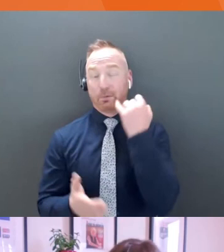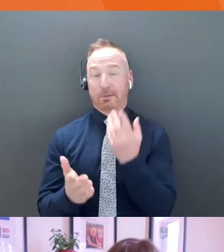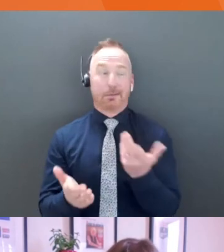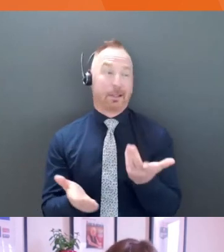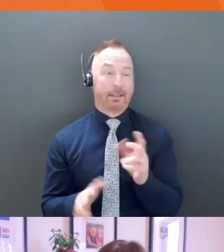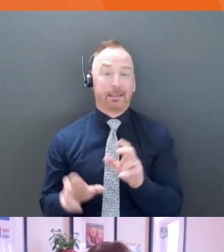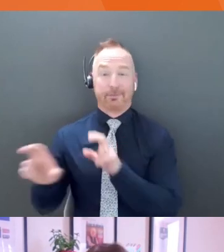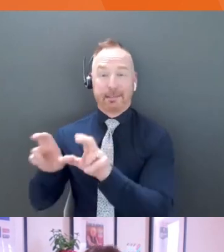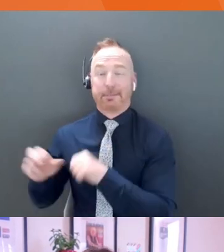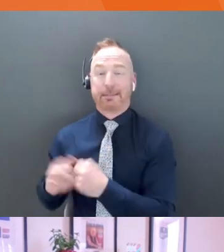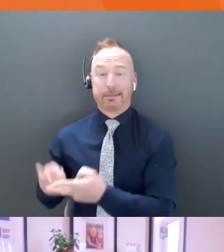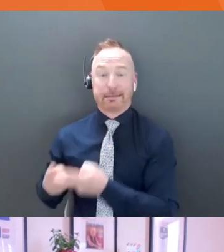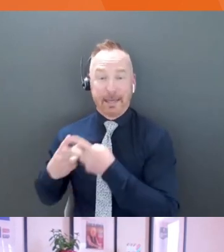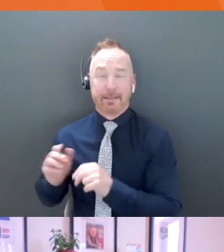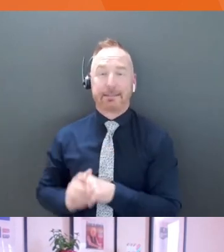a tip, but.